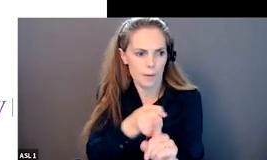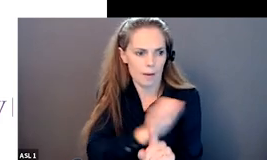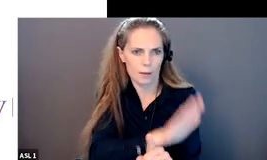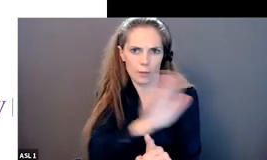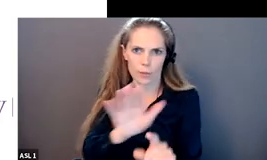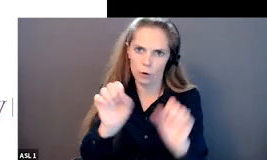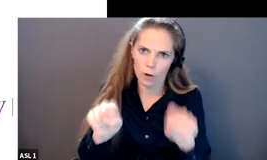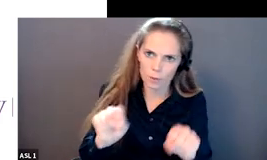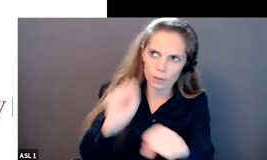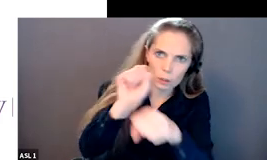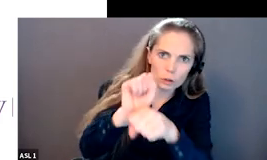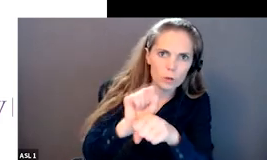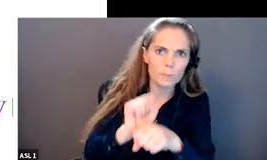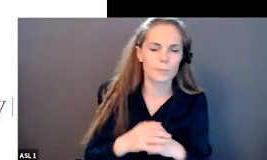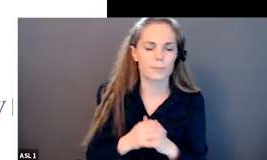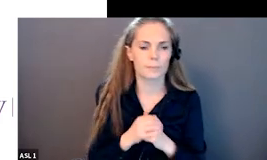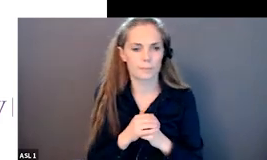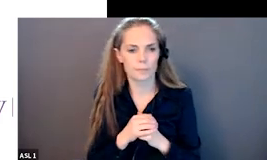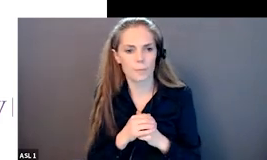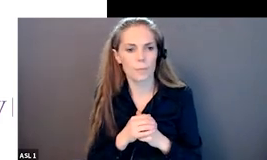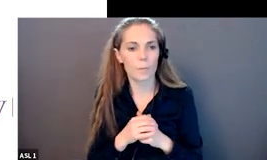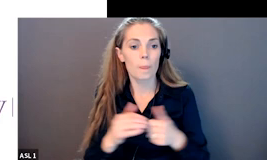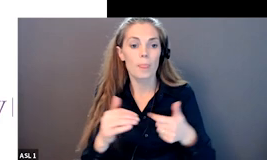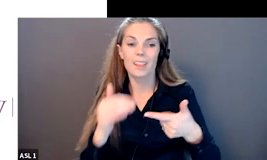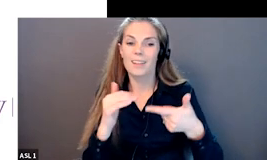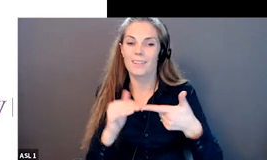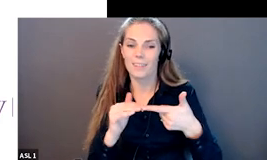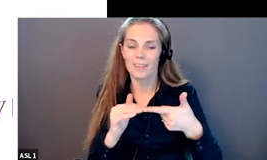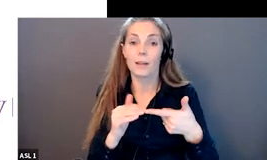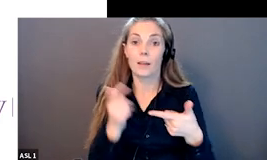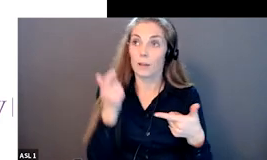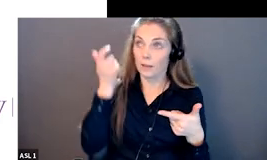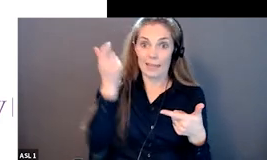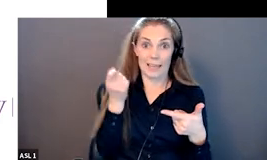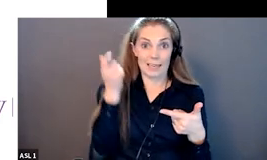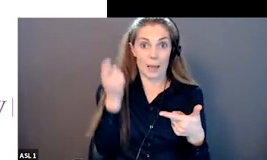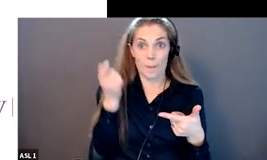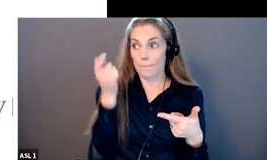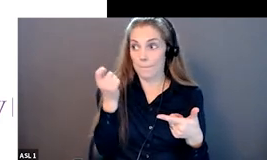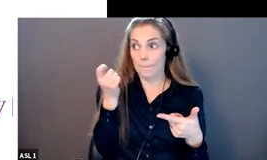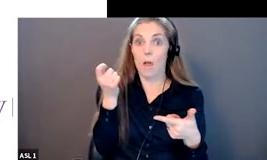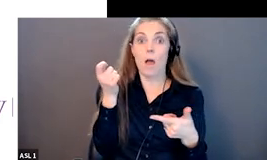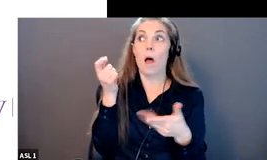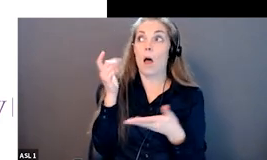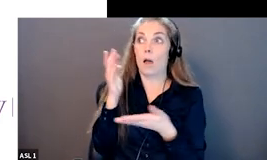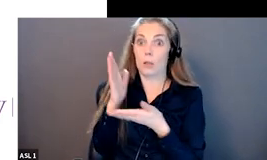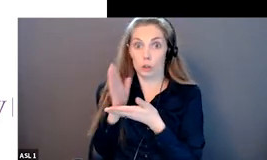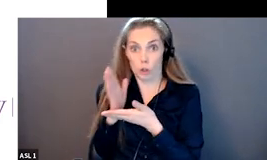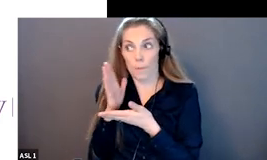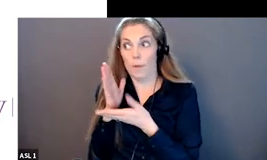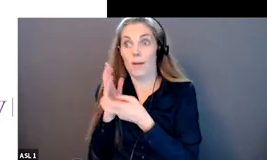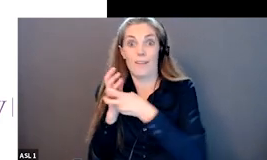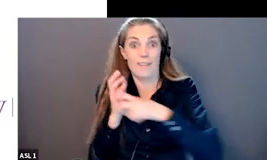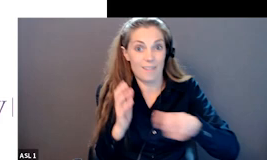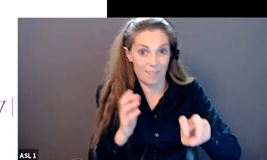uh process of transitioning off income supports can affect access to medical necessities required to maintain employment such as